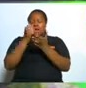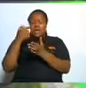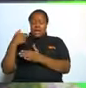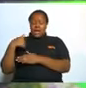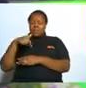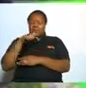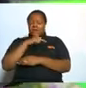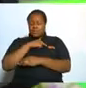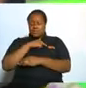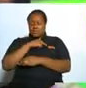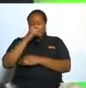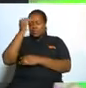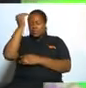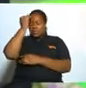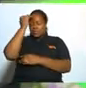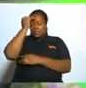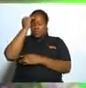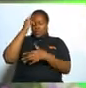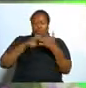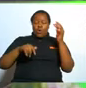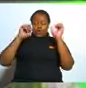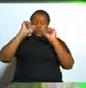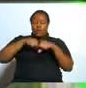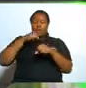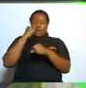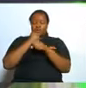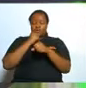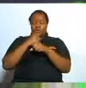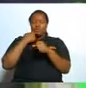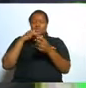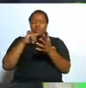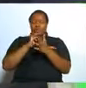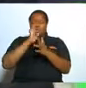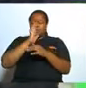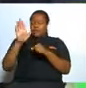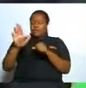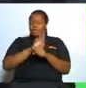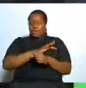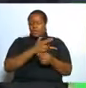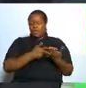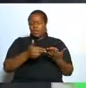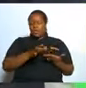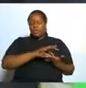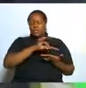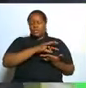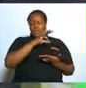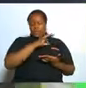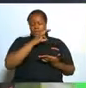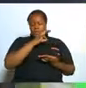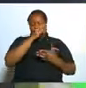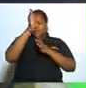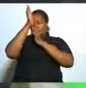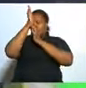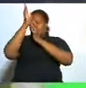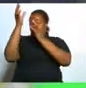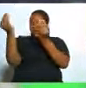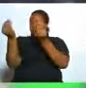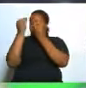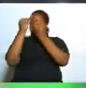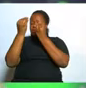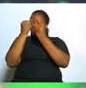to to know what we can do so that we can be filled by the spirit father teach us